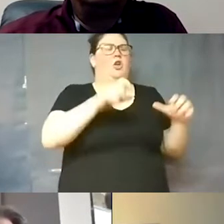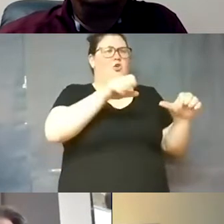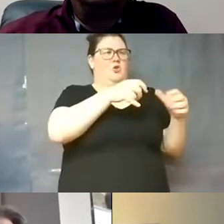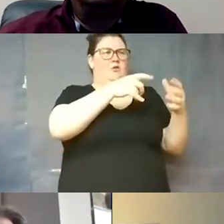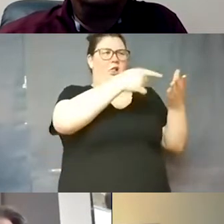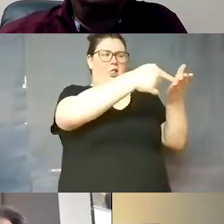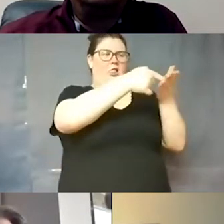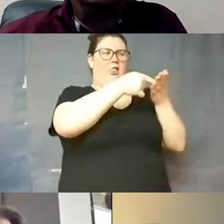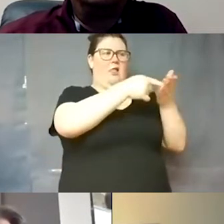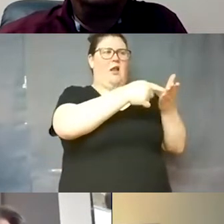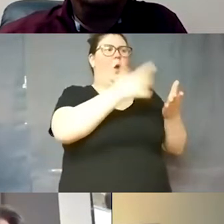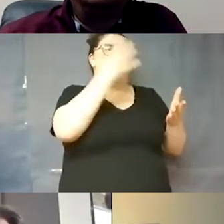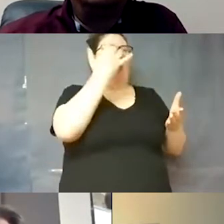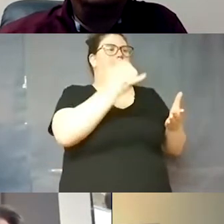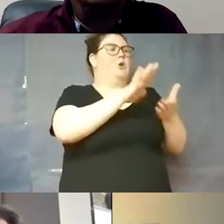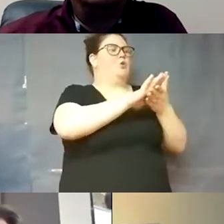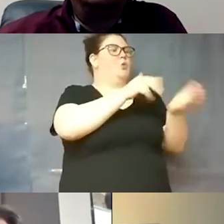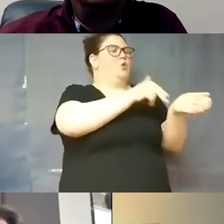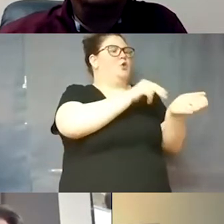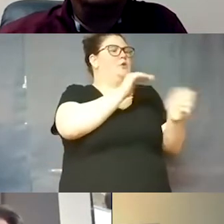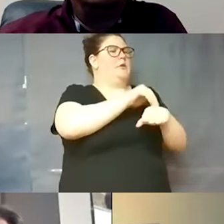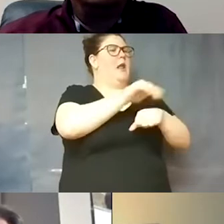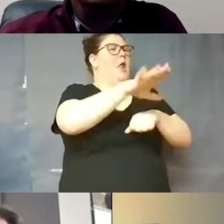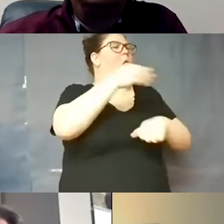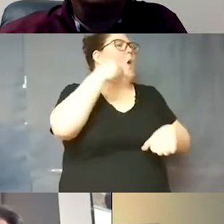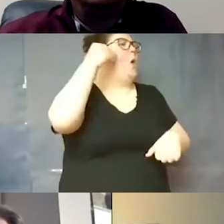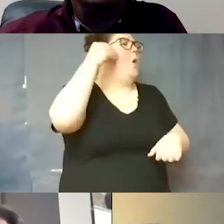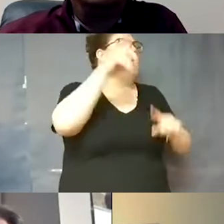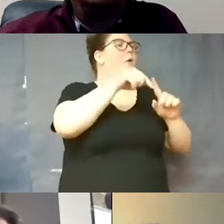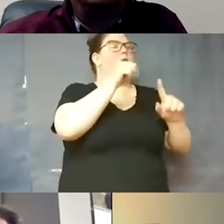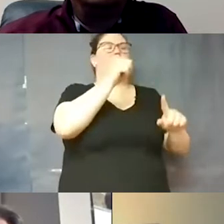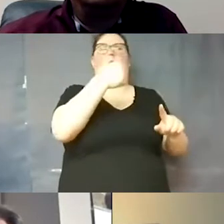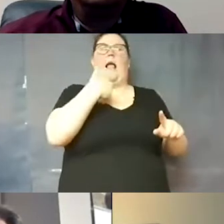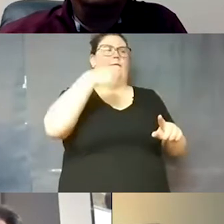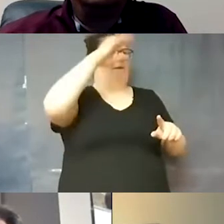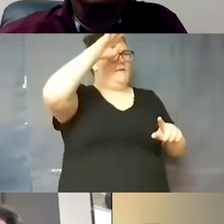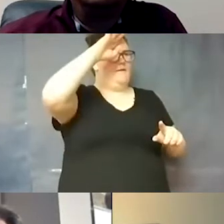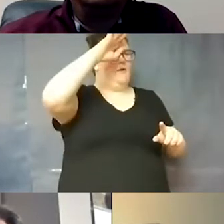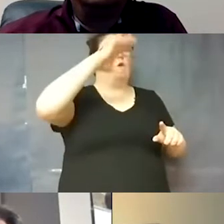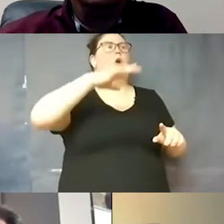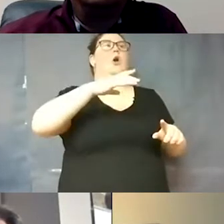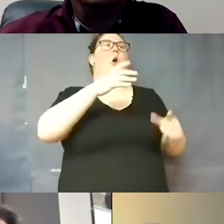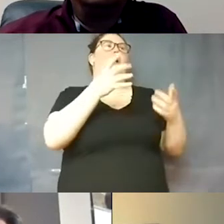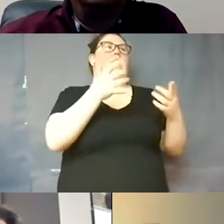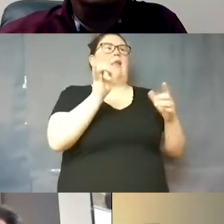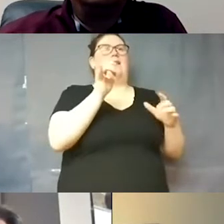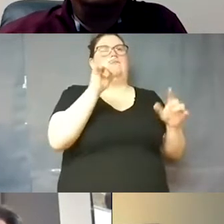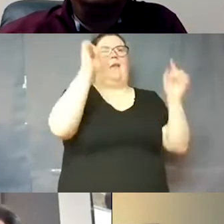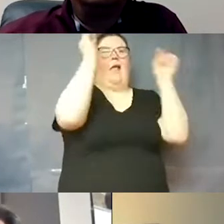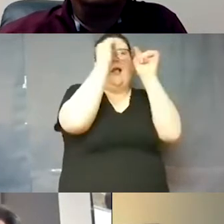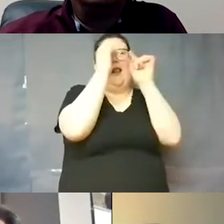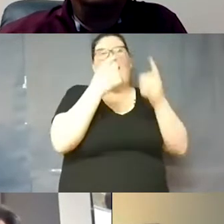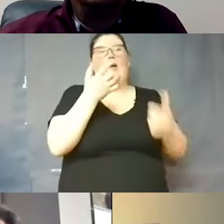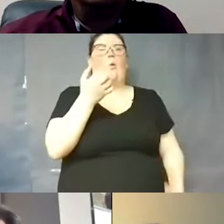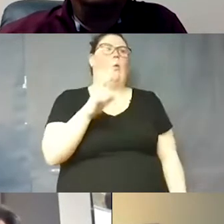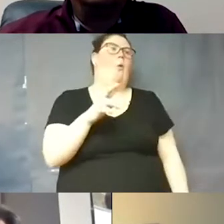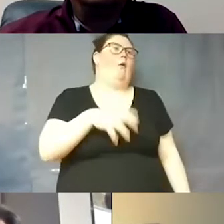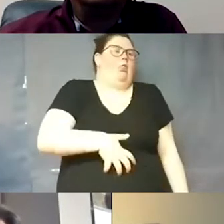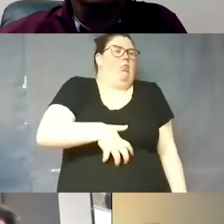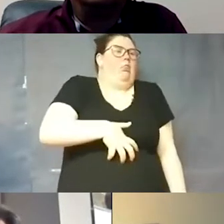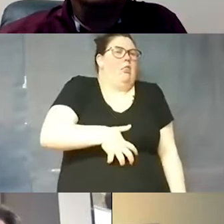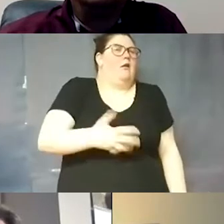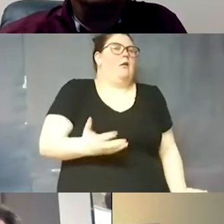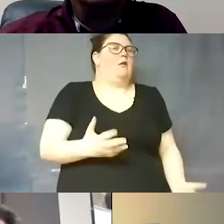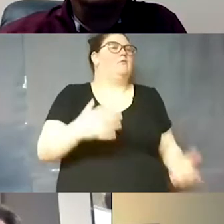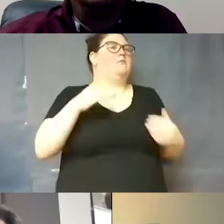why a school nurse would send a student home from school when they do not have a fever maybe a vague symptom like a headache or nausea fatigue um but